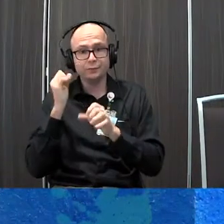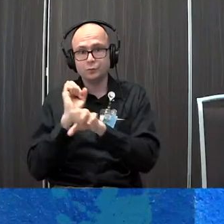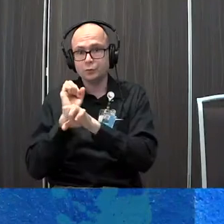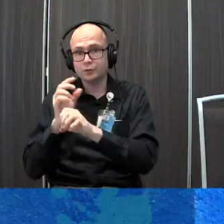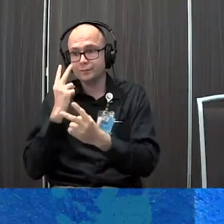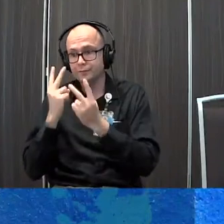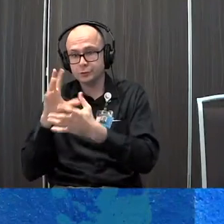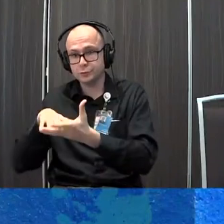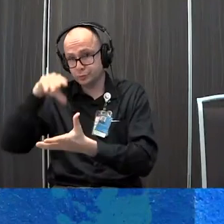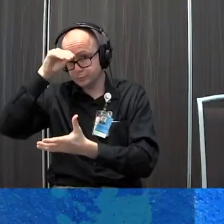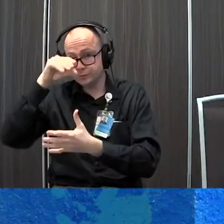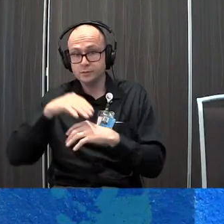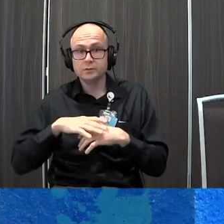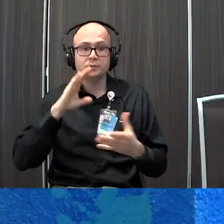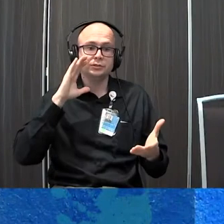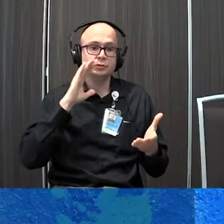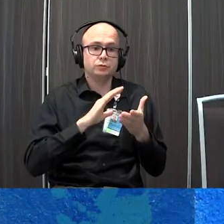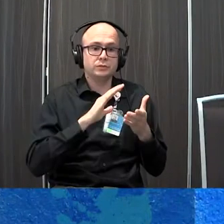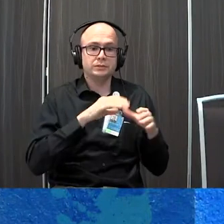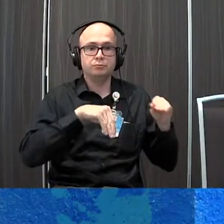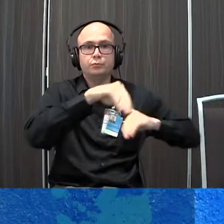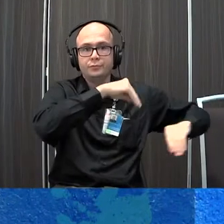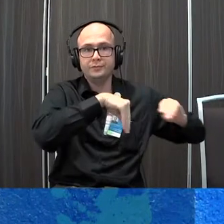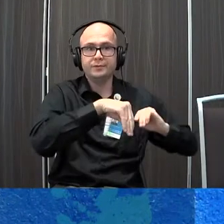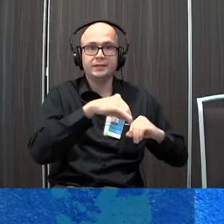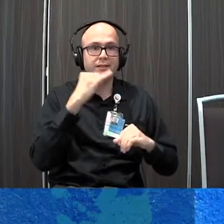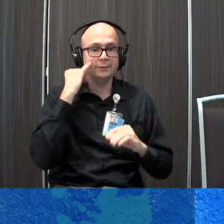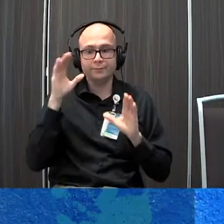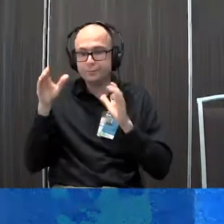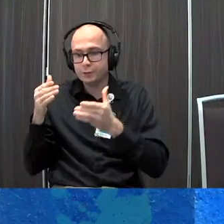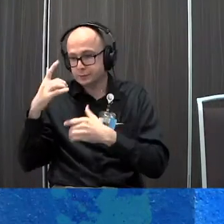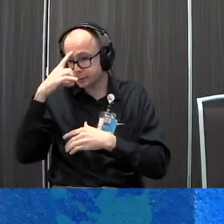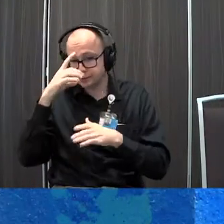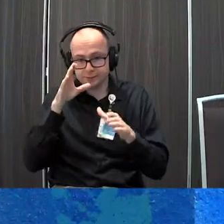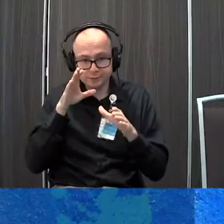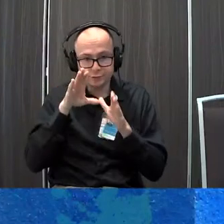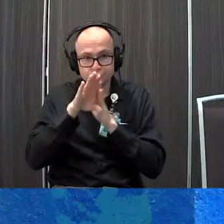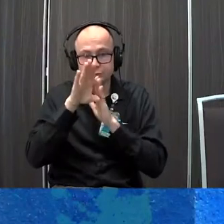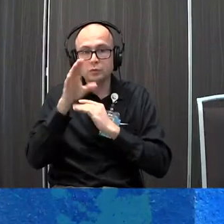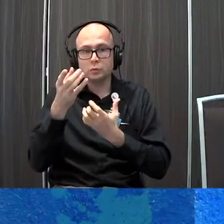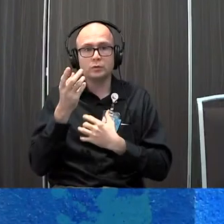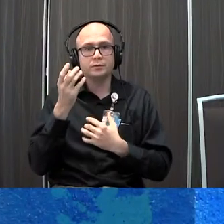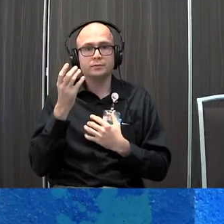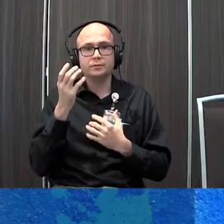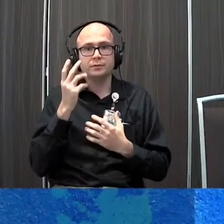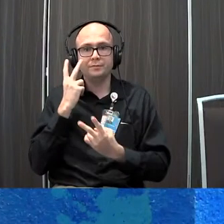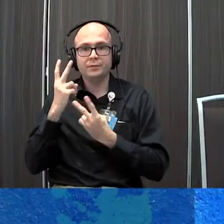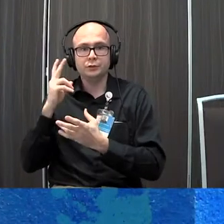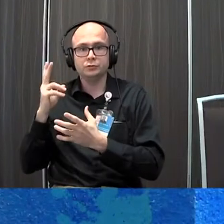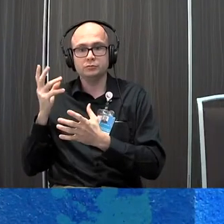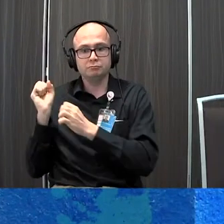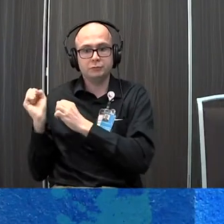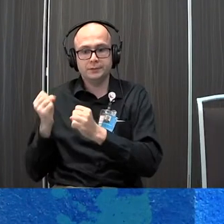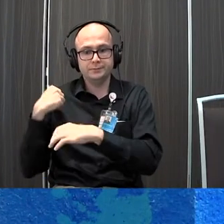learning you need to make sure that you're decreasing that motor demand if you're really focusing on the cognition you also want to make sure that those visual strategies are in